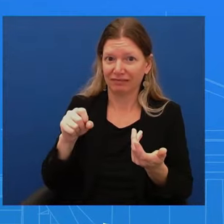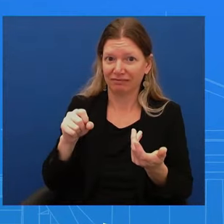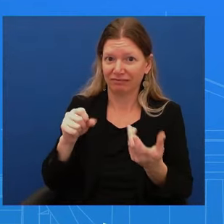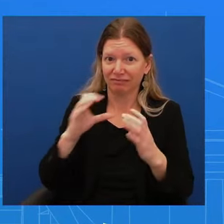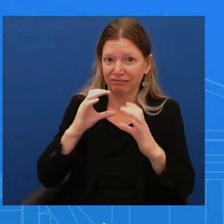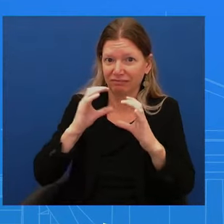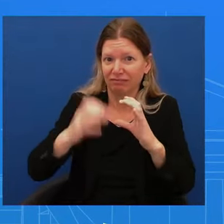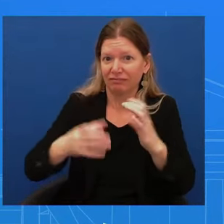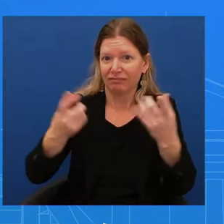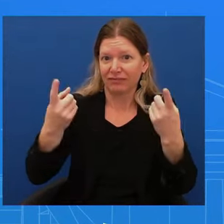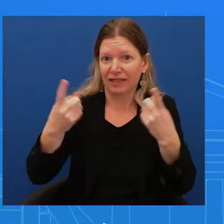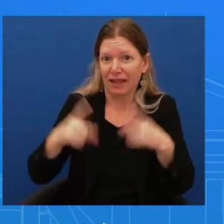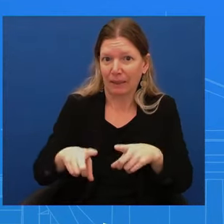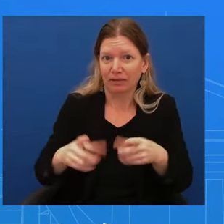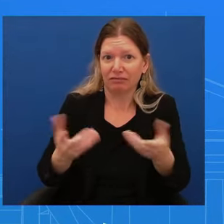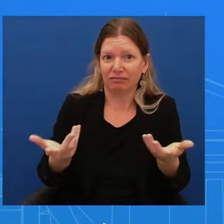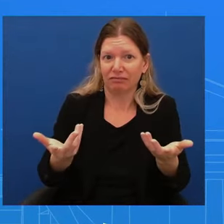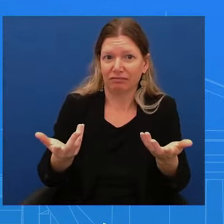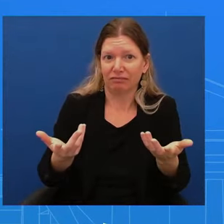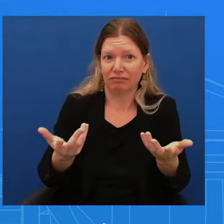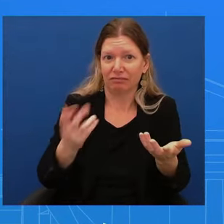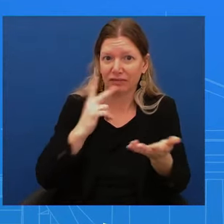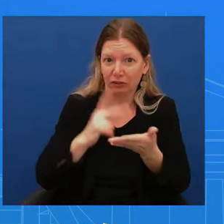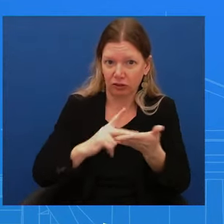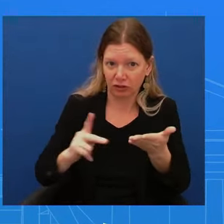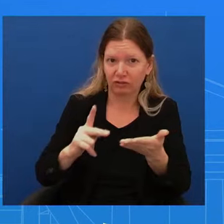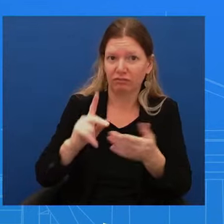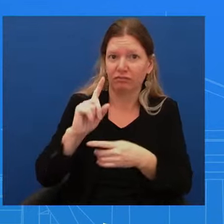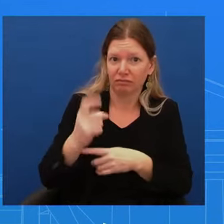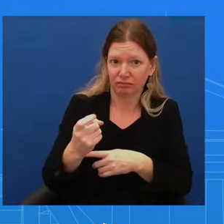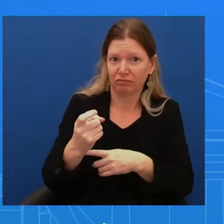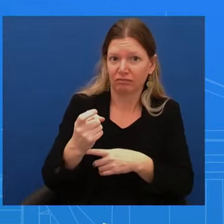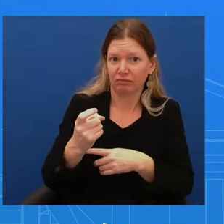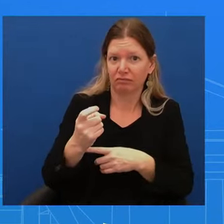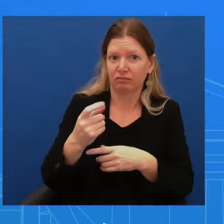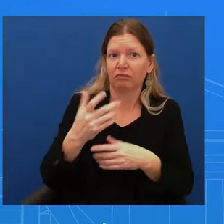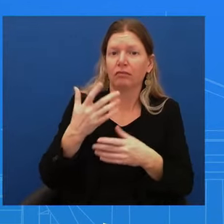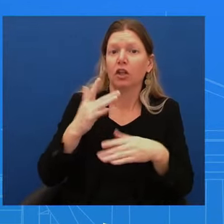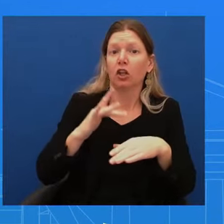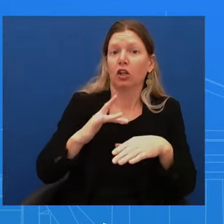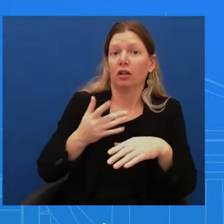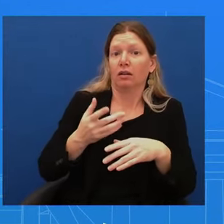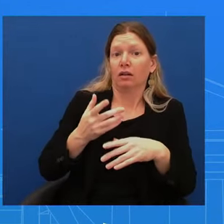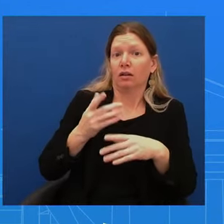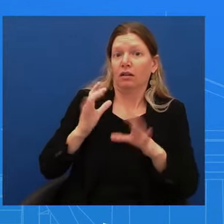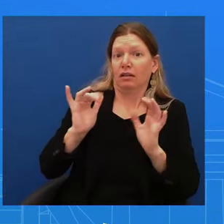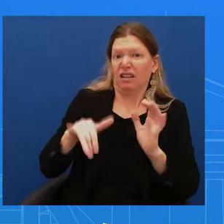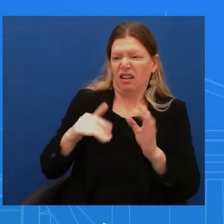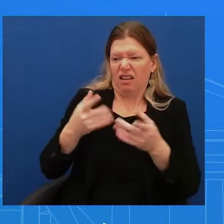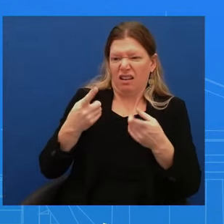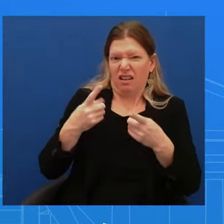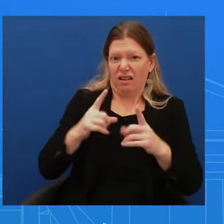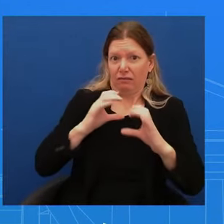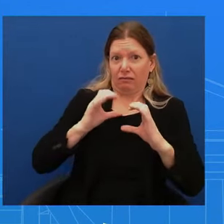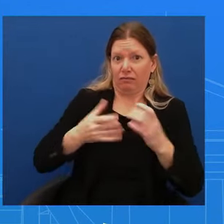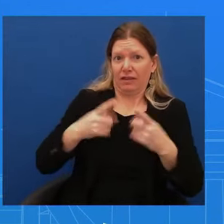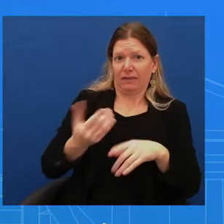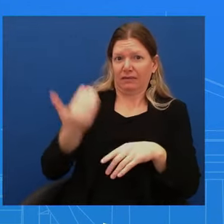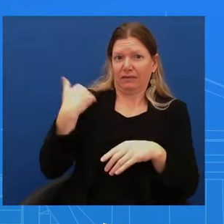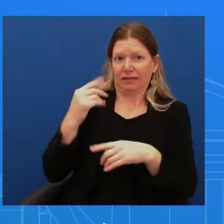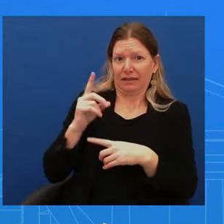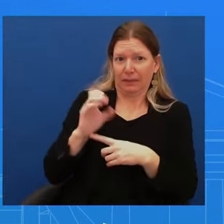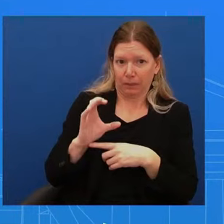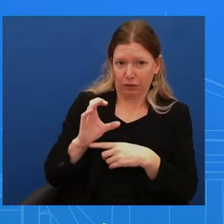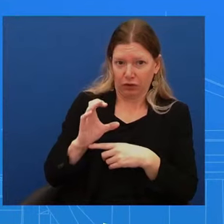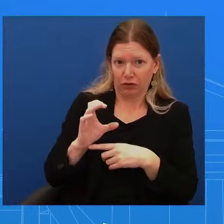December. And as their statement said, in consultation with his doctors, he elected to have the procedure done later in the month